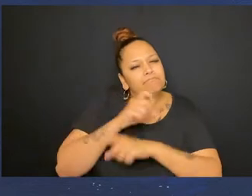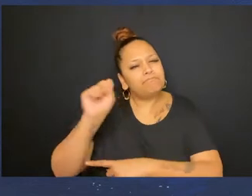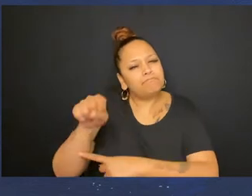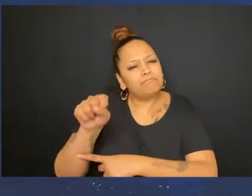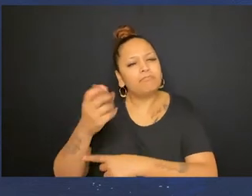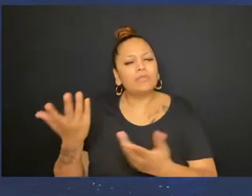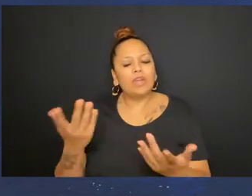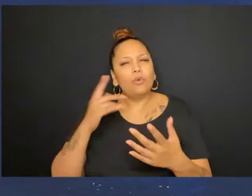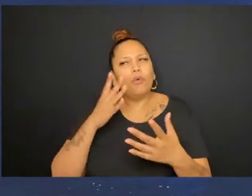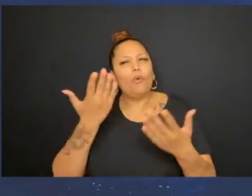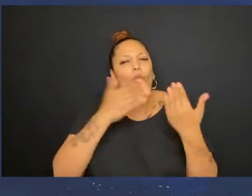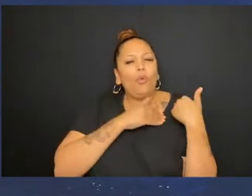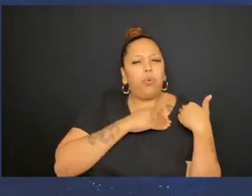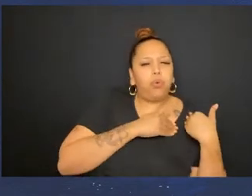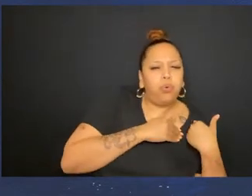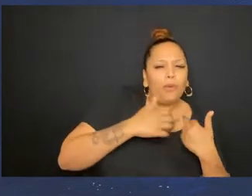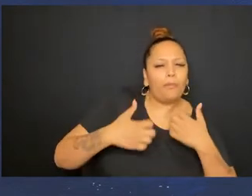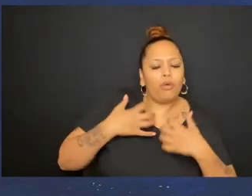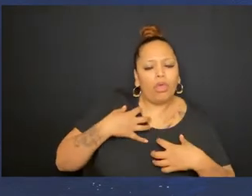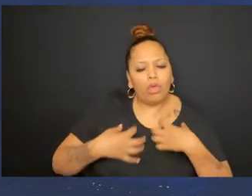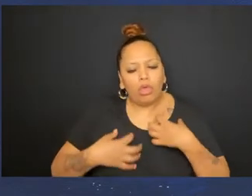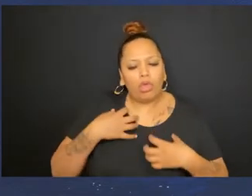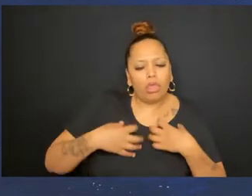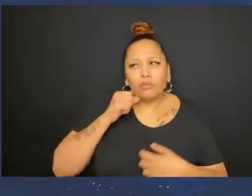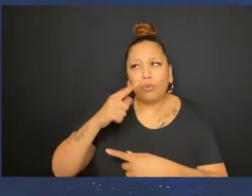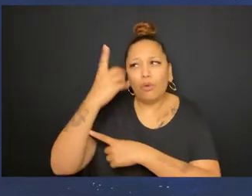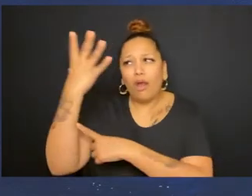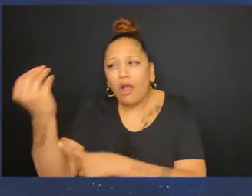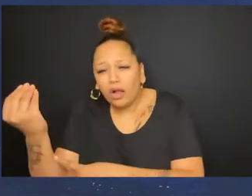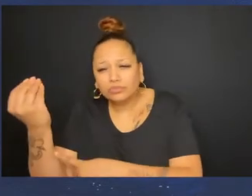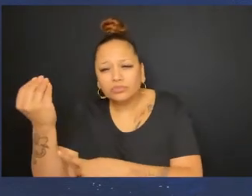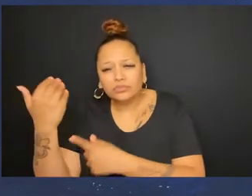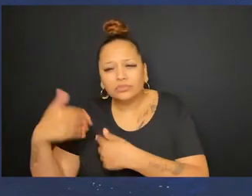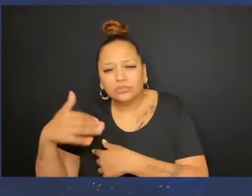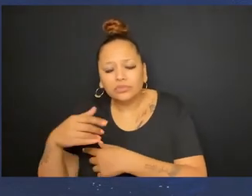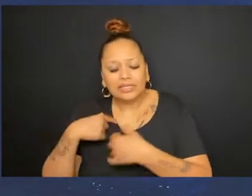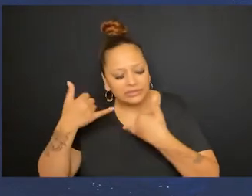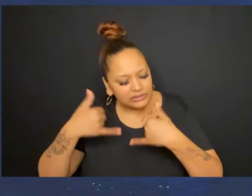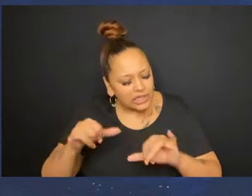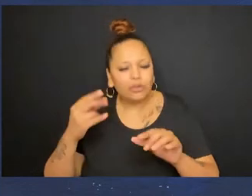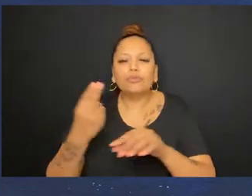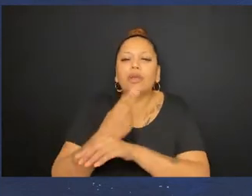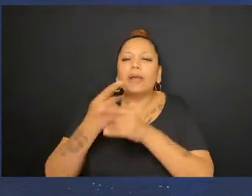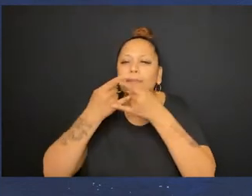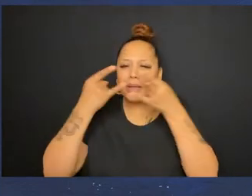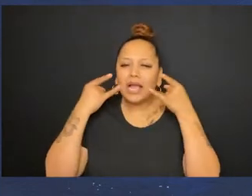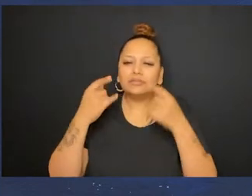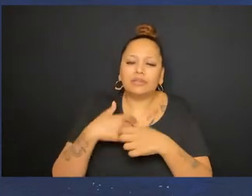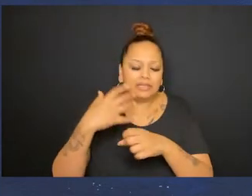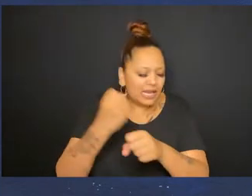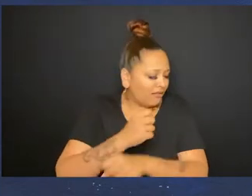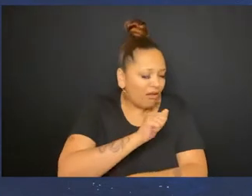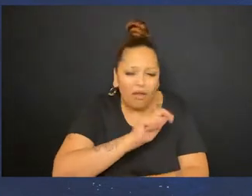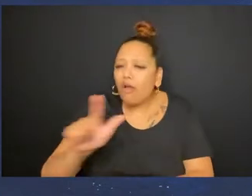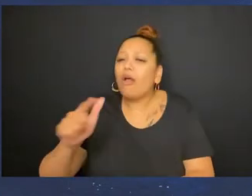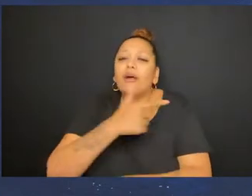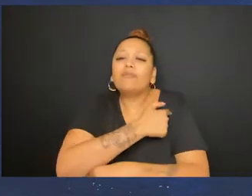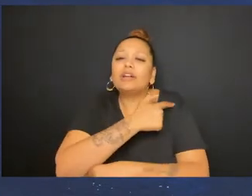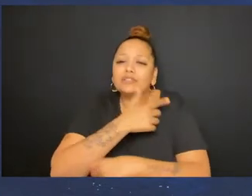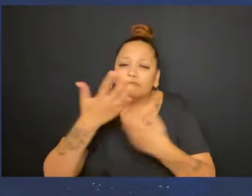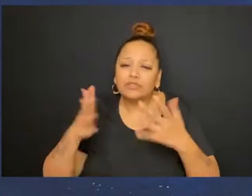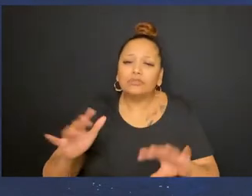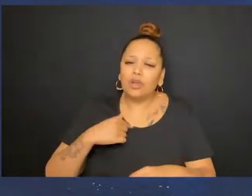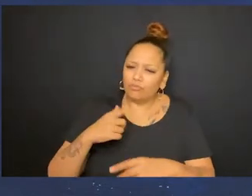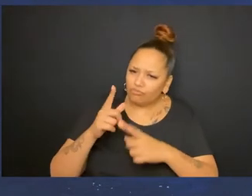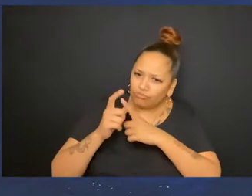has been isolating emotionally. It's certainly taken a toll to, you know, not be able to go outside. I am still wearing my mask. I've had all the